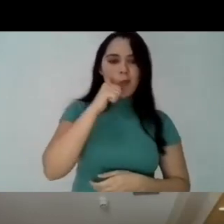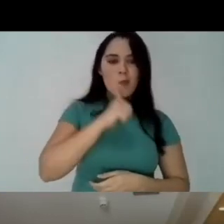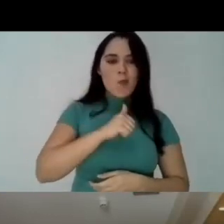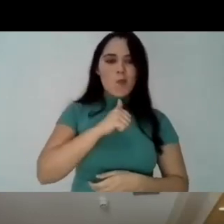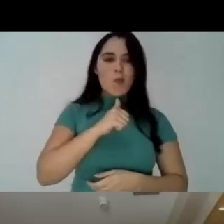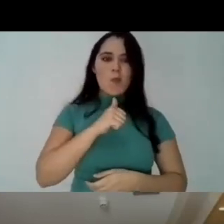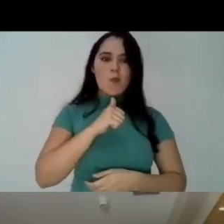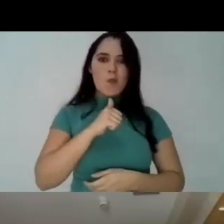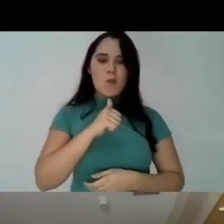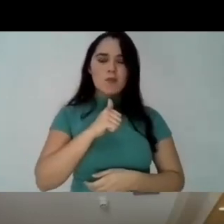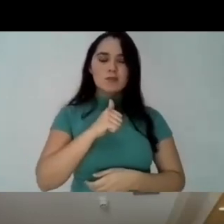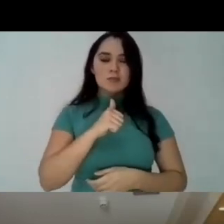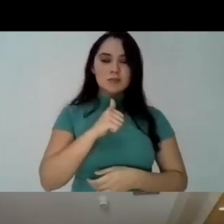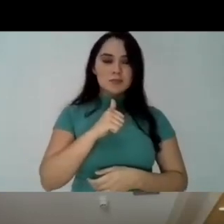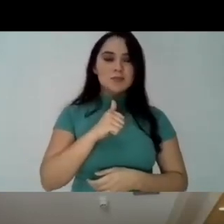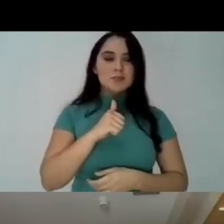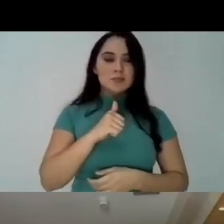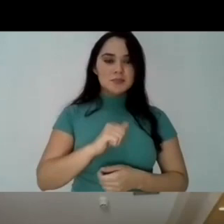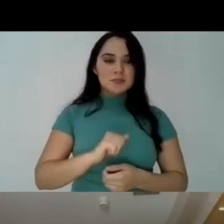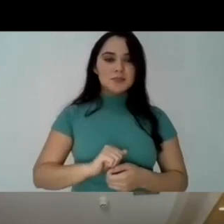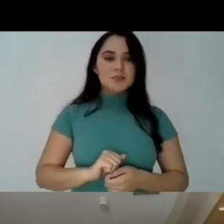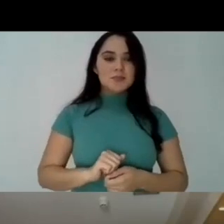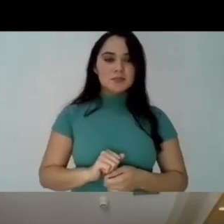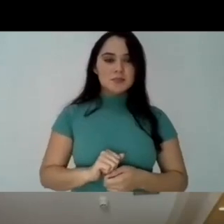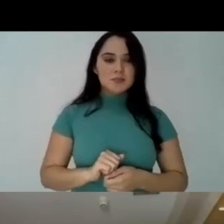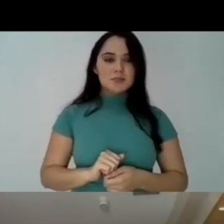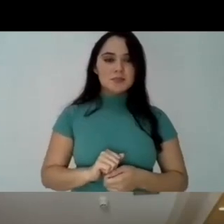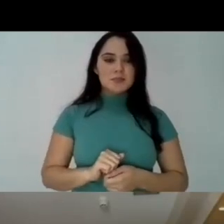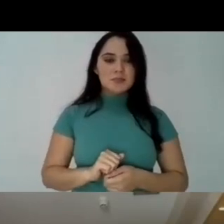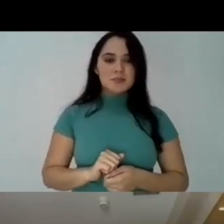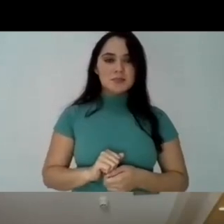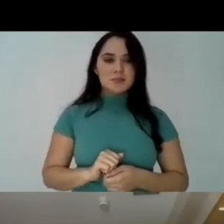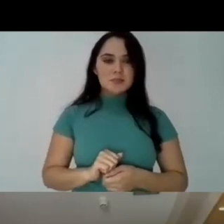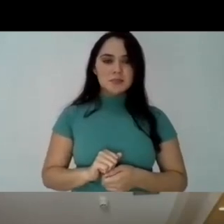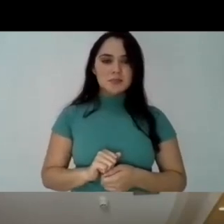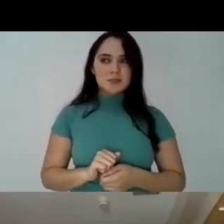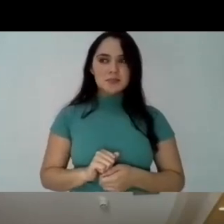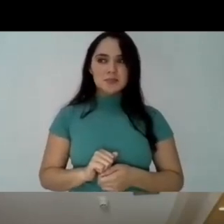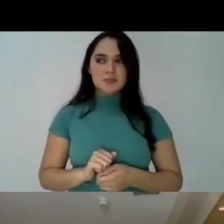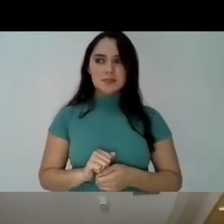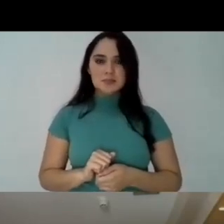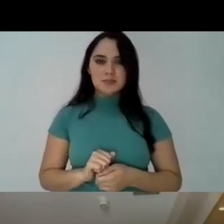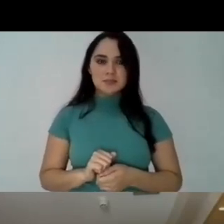nowadays they do have a lot of women present at the university